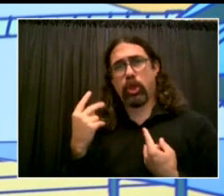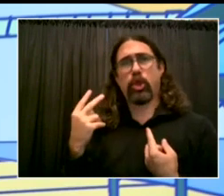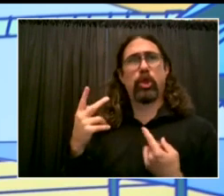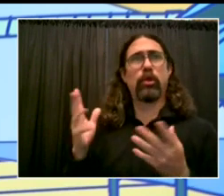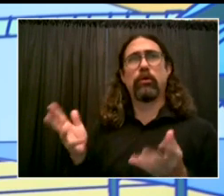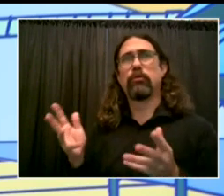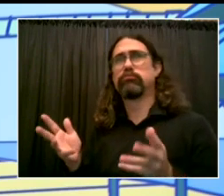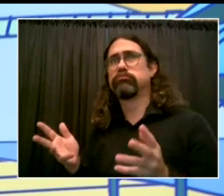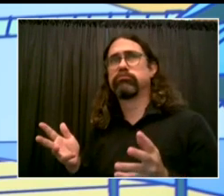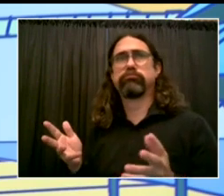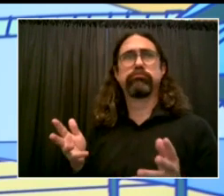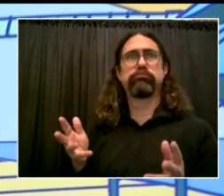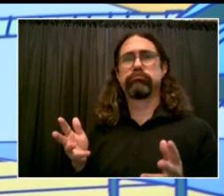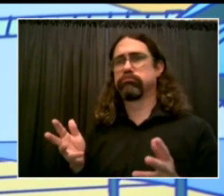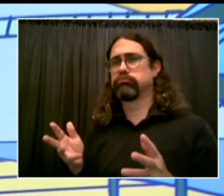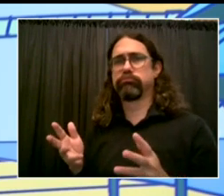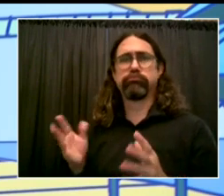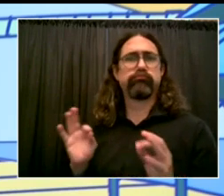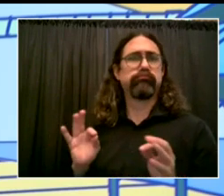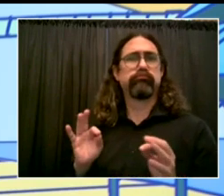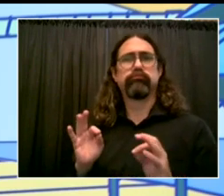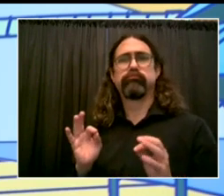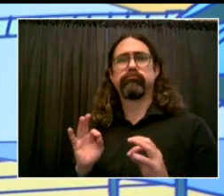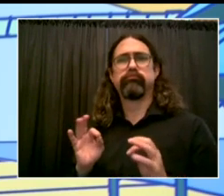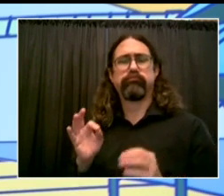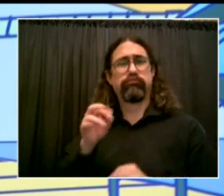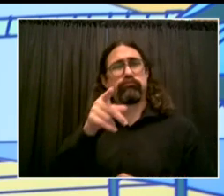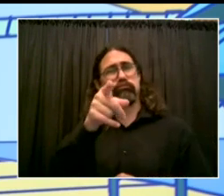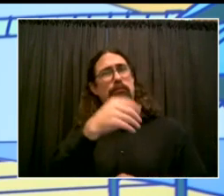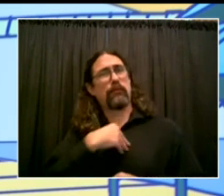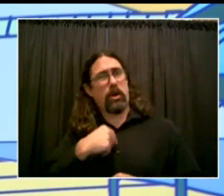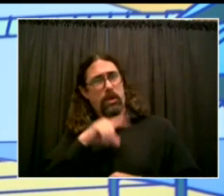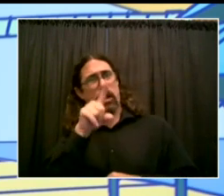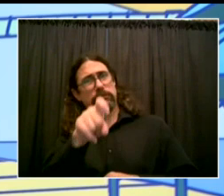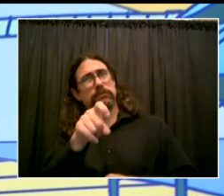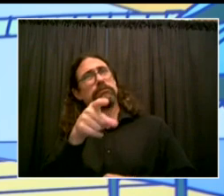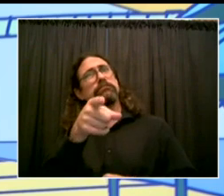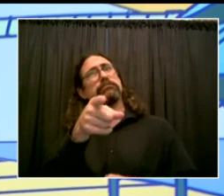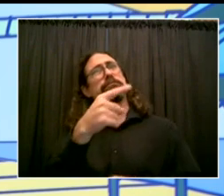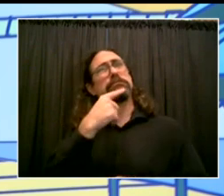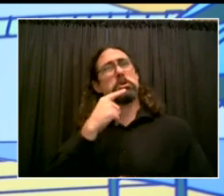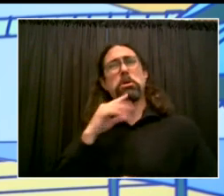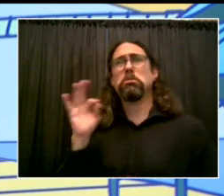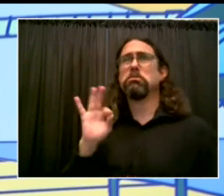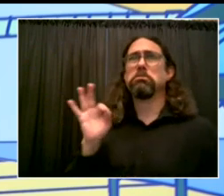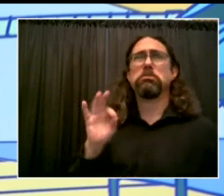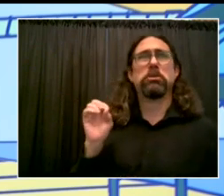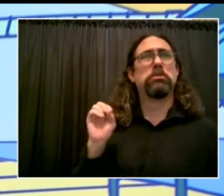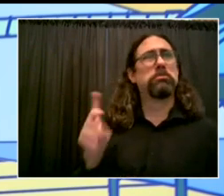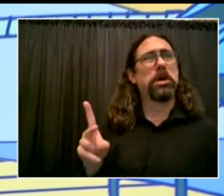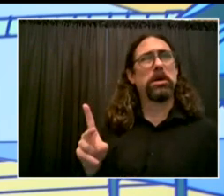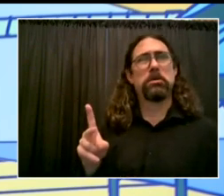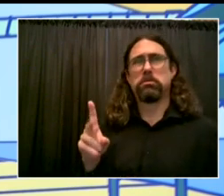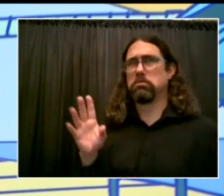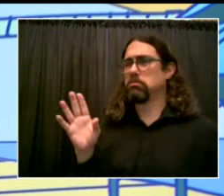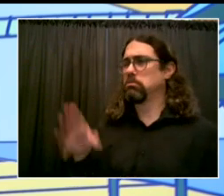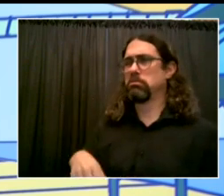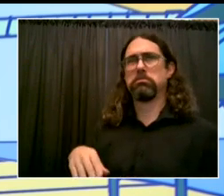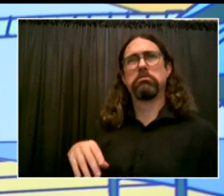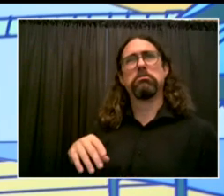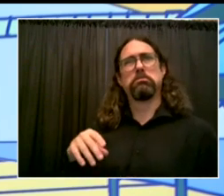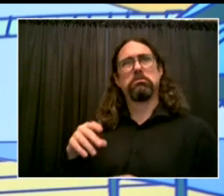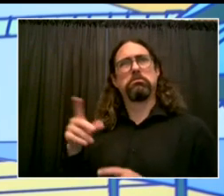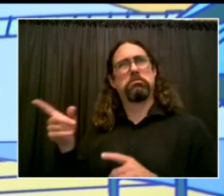all members, regardless of COVID vaccine status, must wear a face covering in elevators and when interacting with